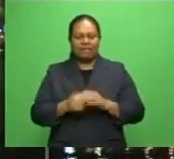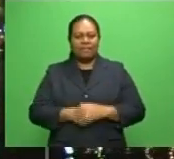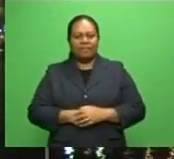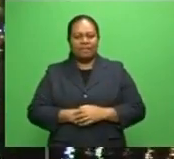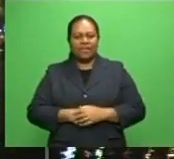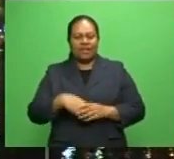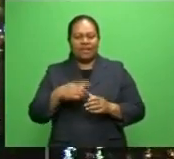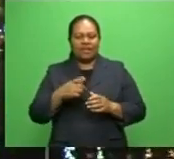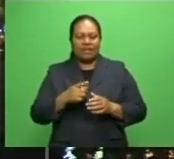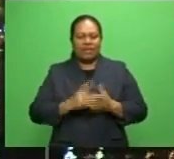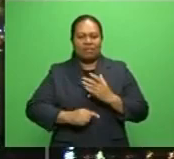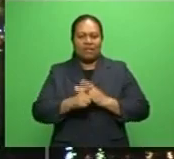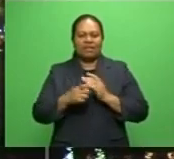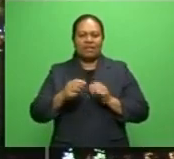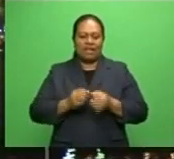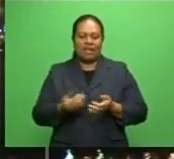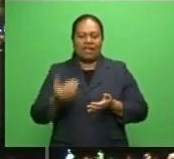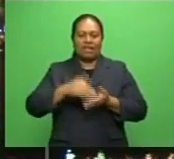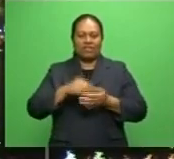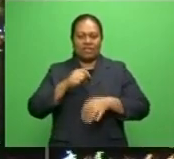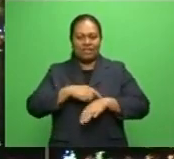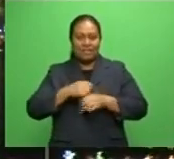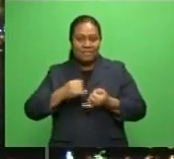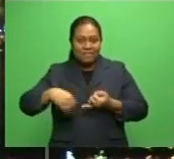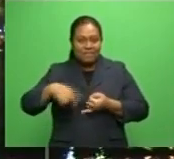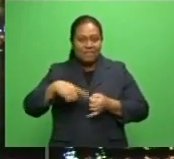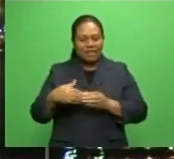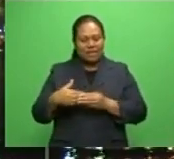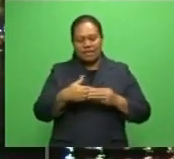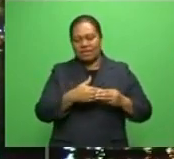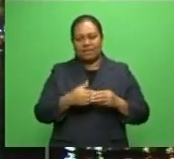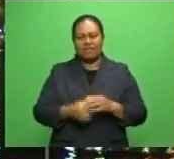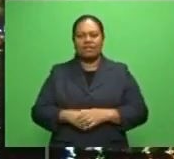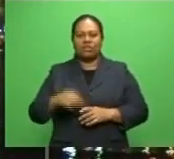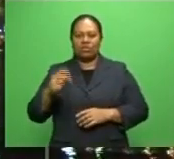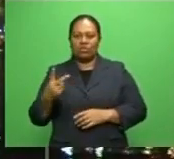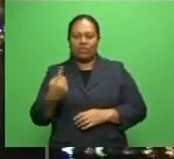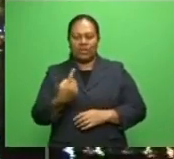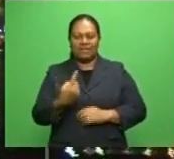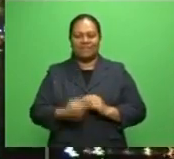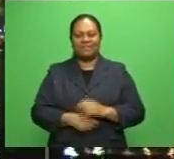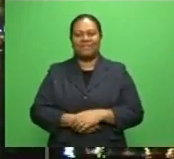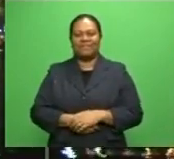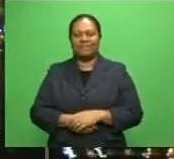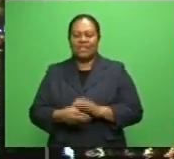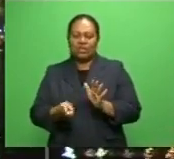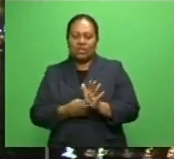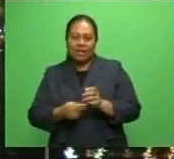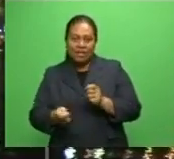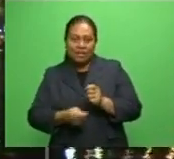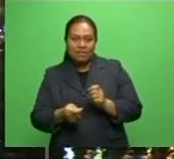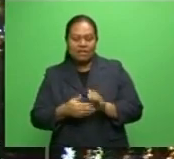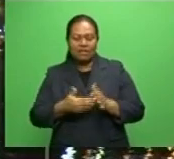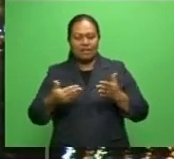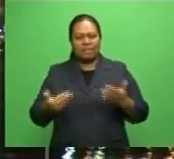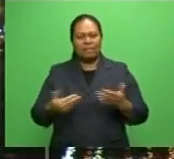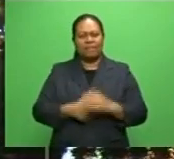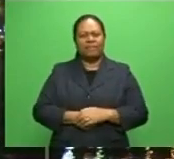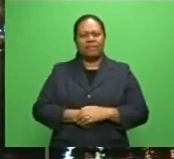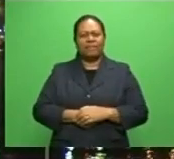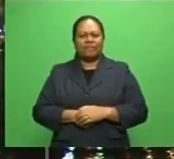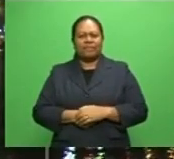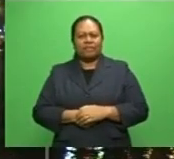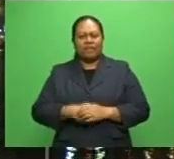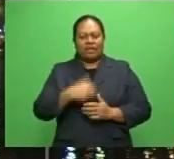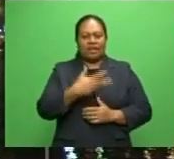Churchill Park in Extra Time. And Suva is currently leading 2-1. Naita Asiri held a mighty Nandrunga side